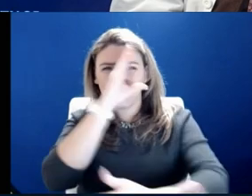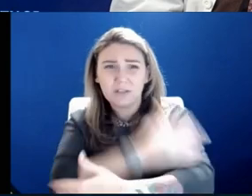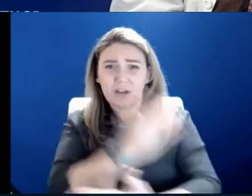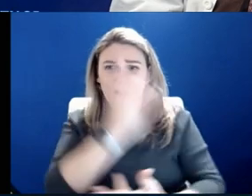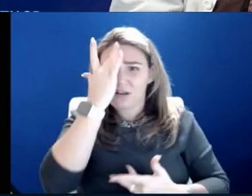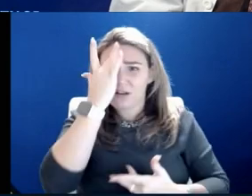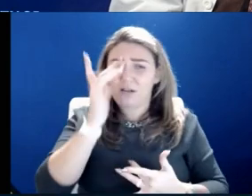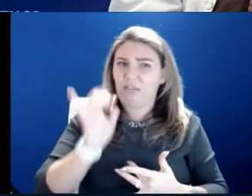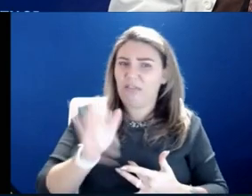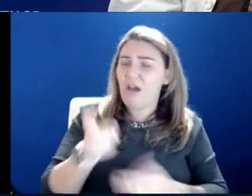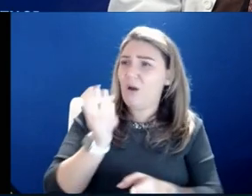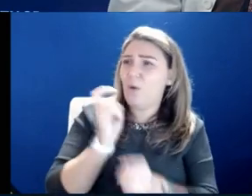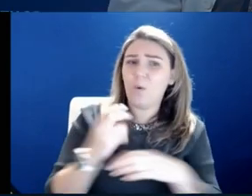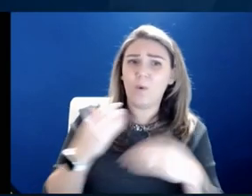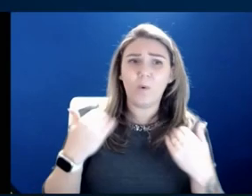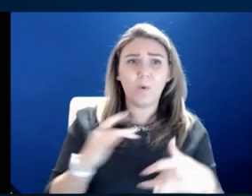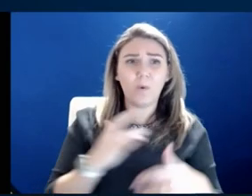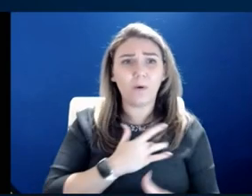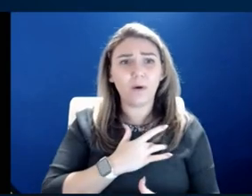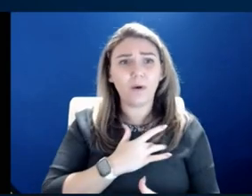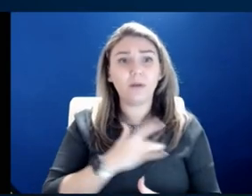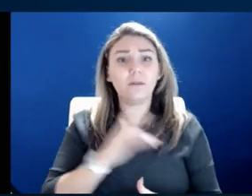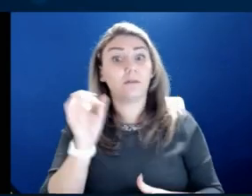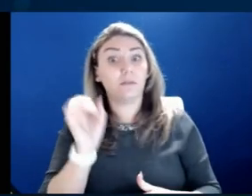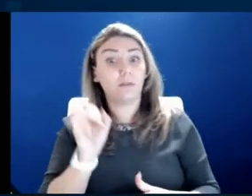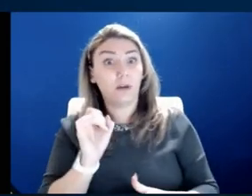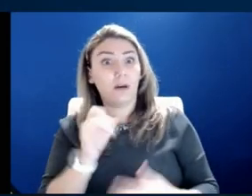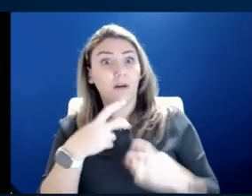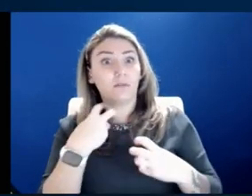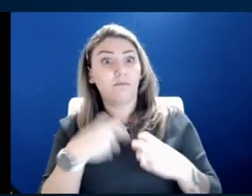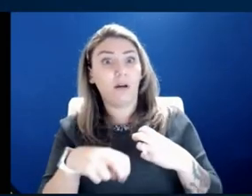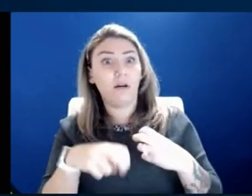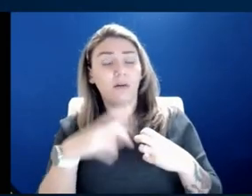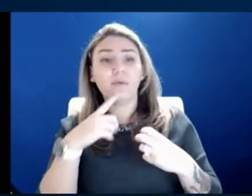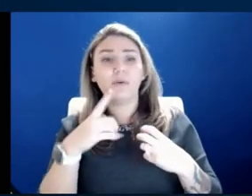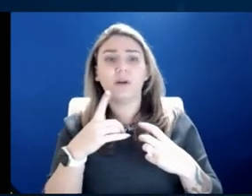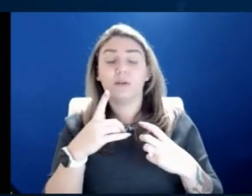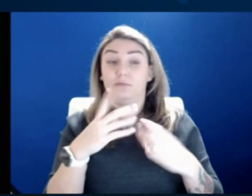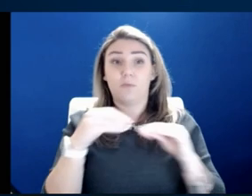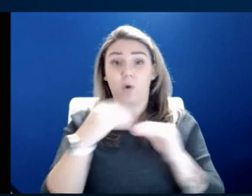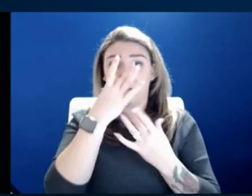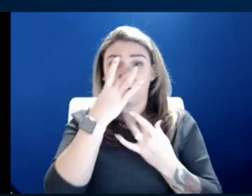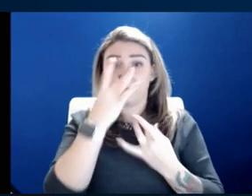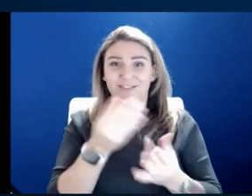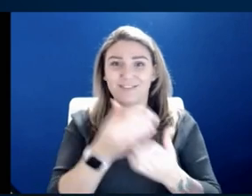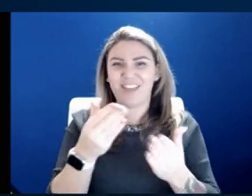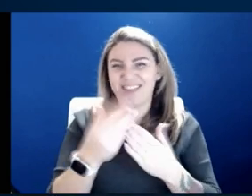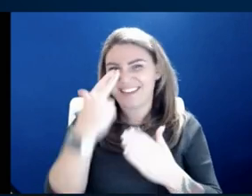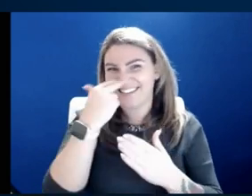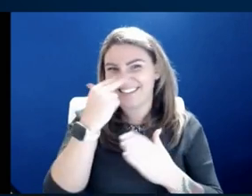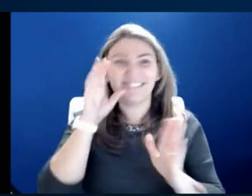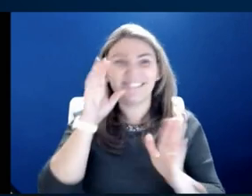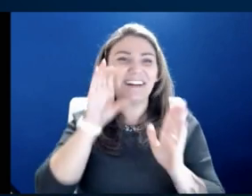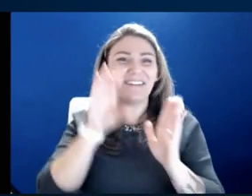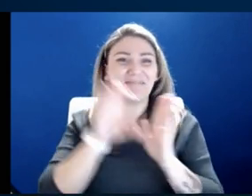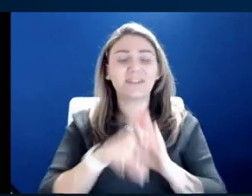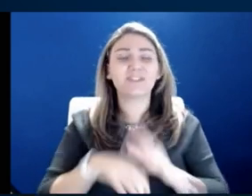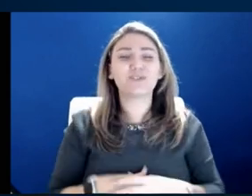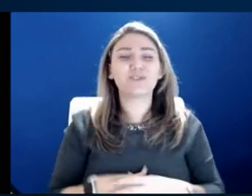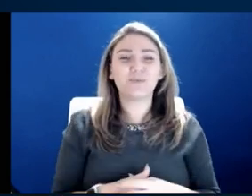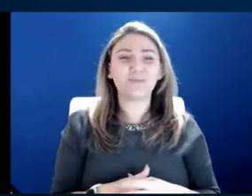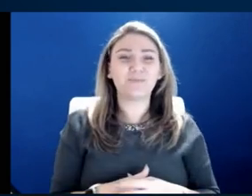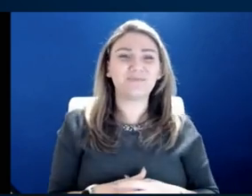parent. It was very hard. I mean, one of the more interesting parts of it all, and that's a fun picture of him. That's a great picture.